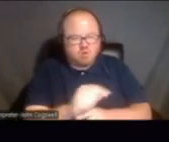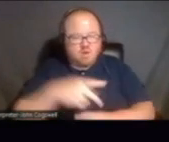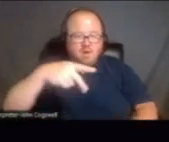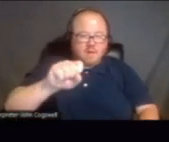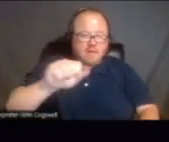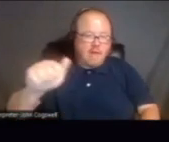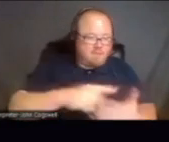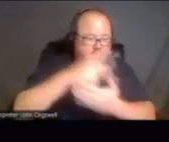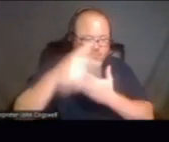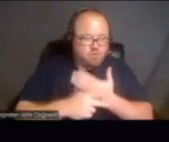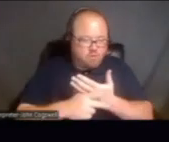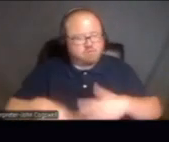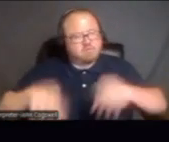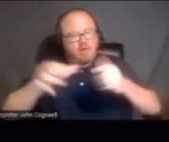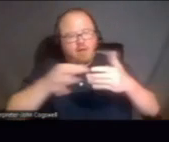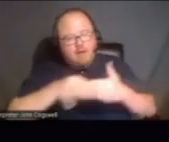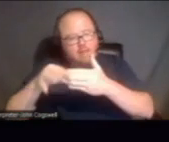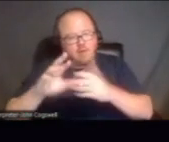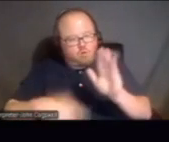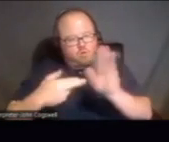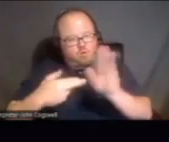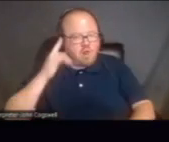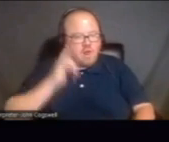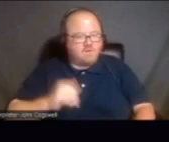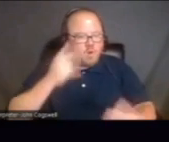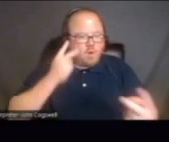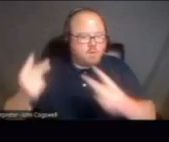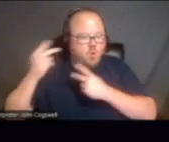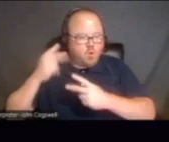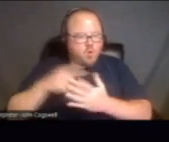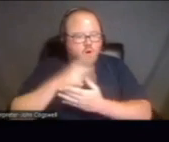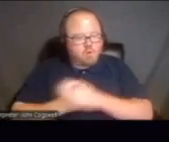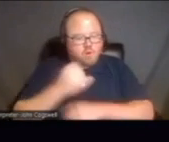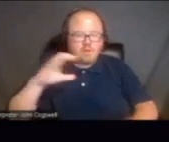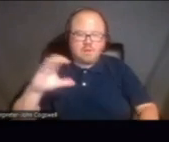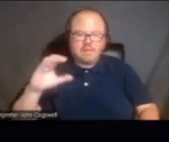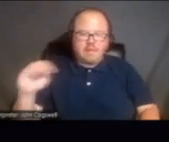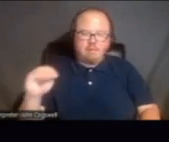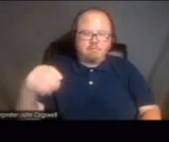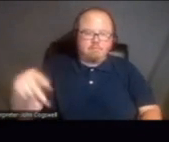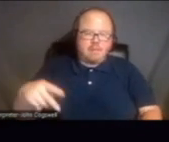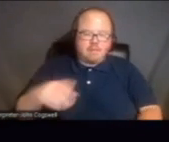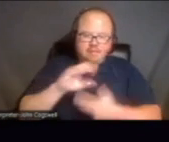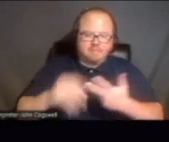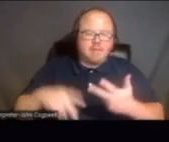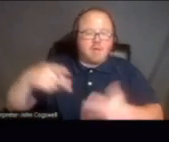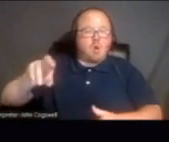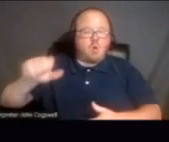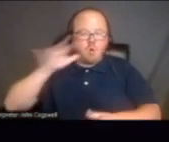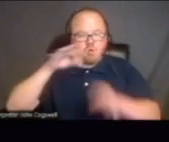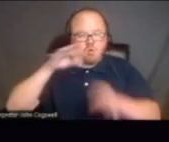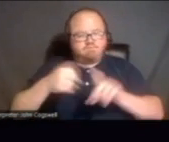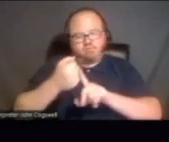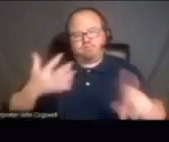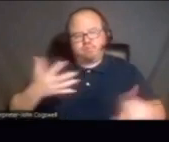program has taken a lead role in our California Memorial Project, or CMP, and Rosie can explain in detail about that as